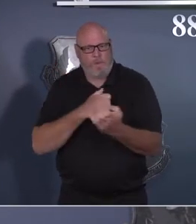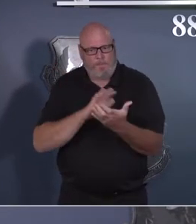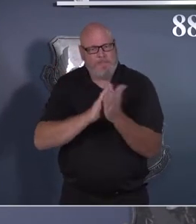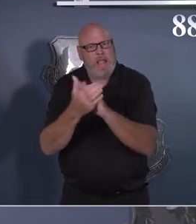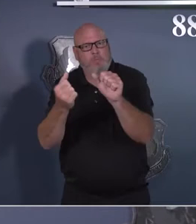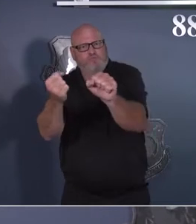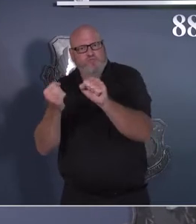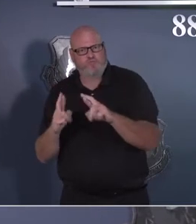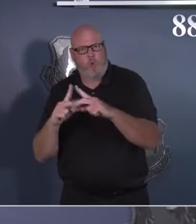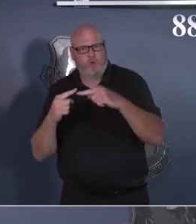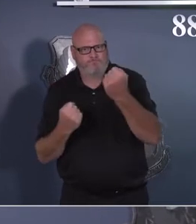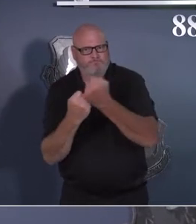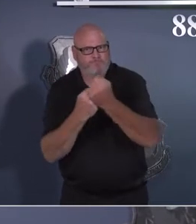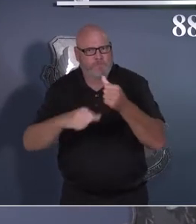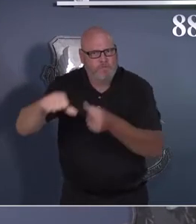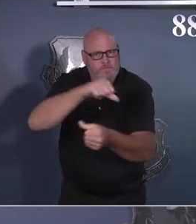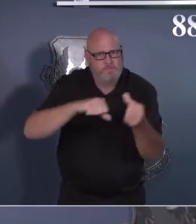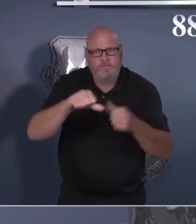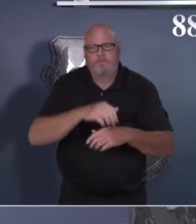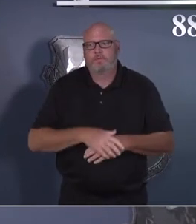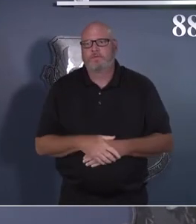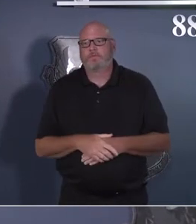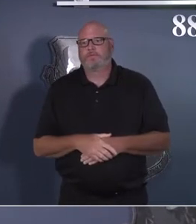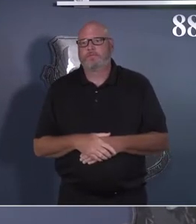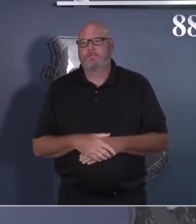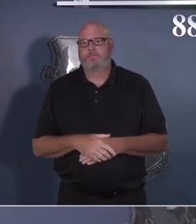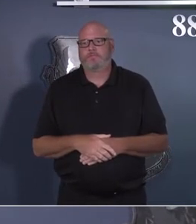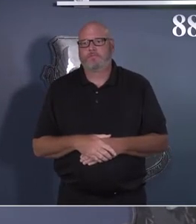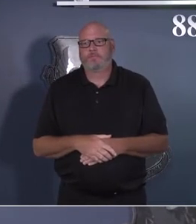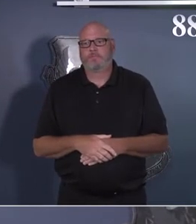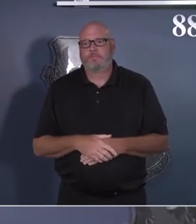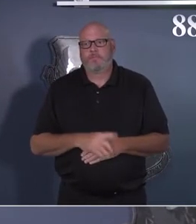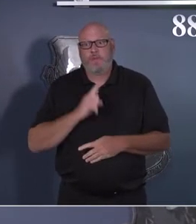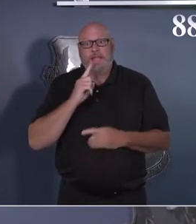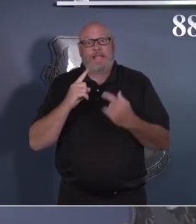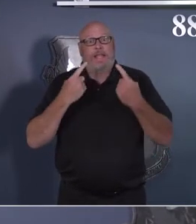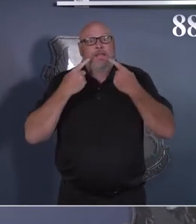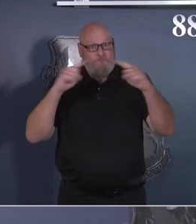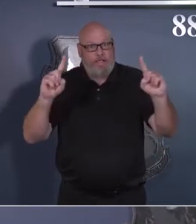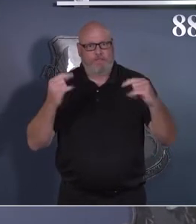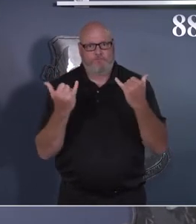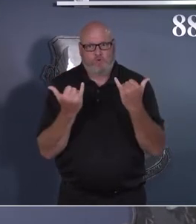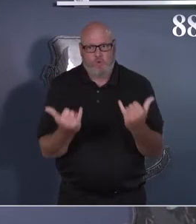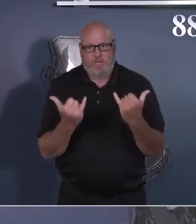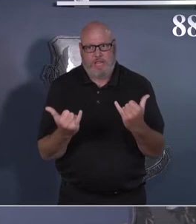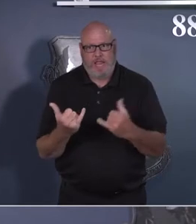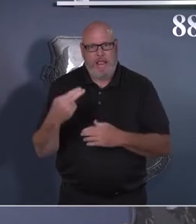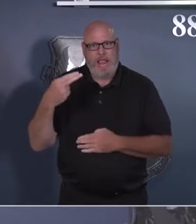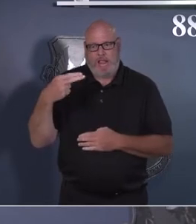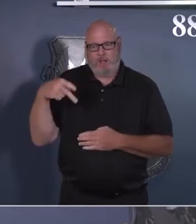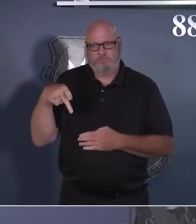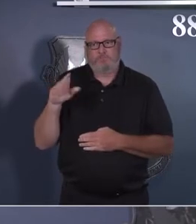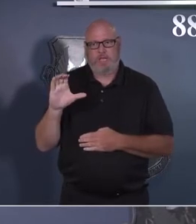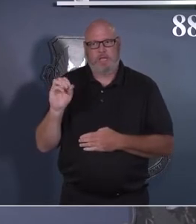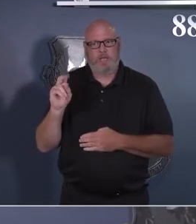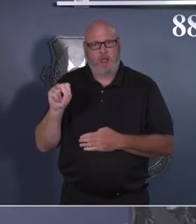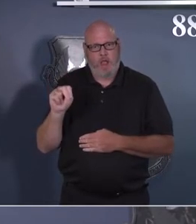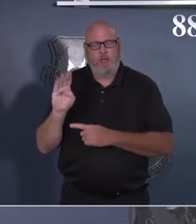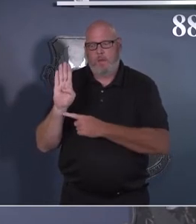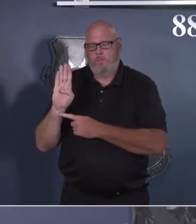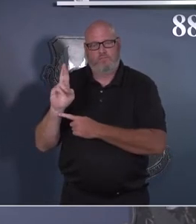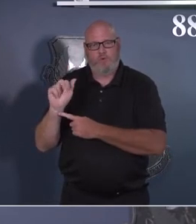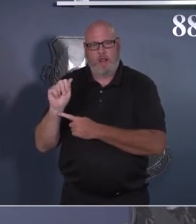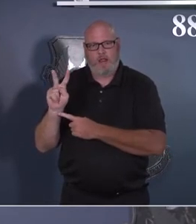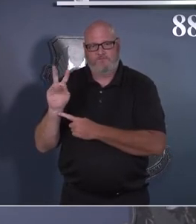Health Protection Condition Bravo. And what I did not do is declare a new public health emergency. Those are two separate things that we're going to break